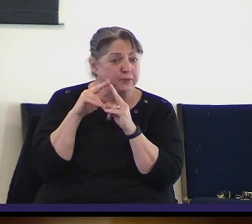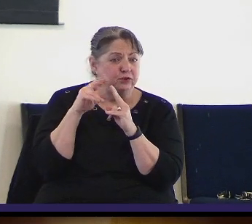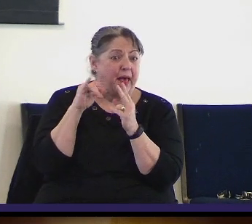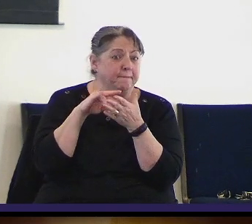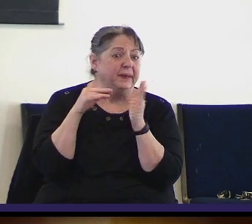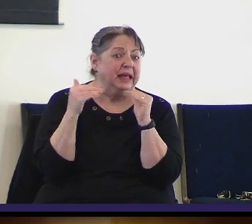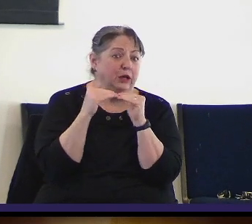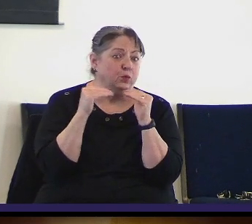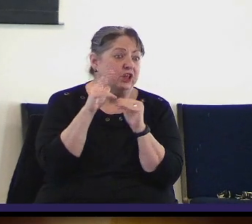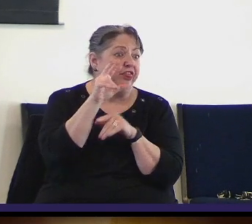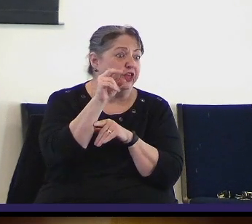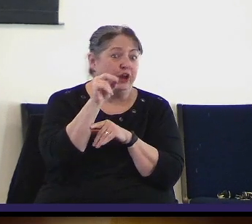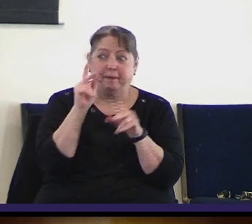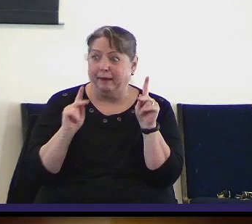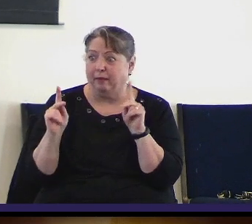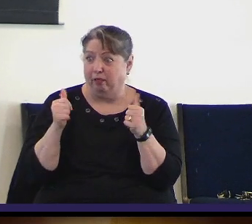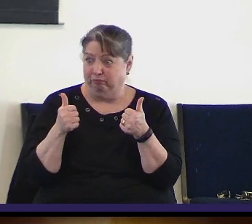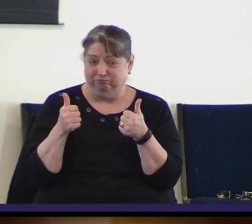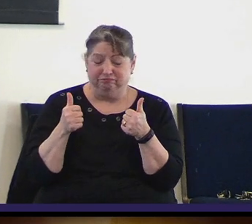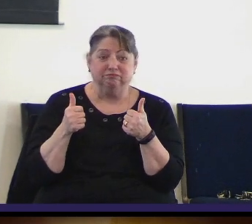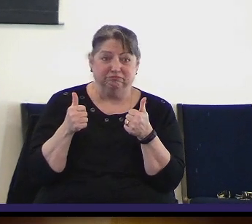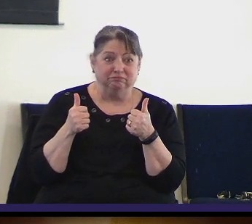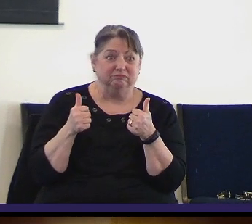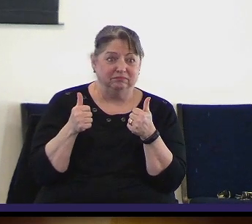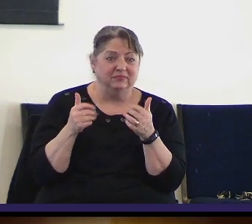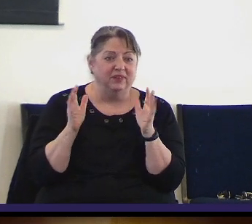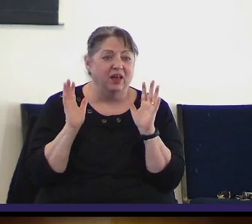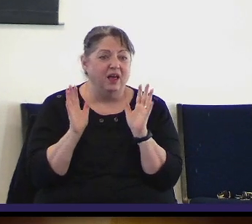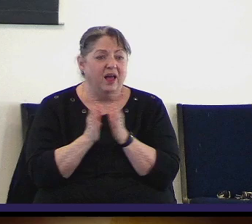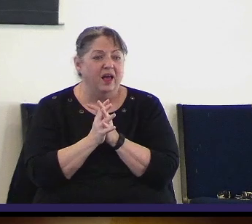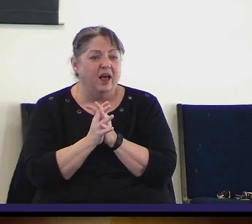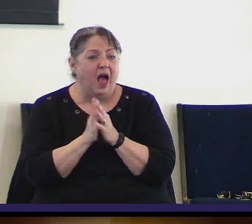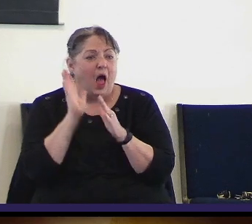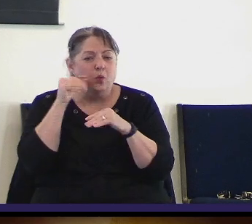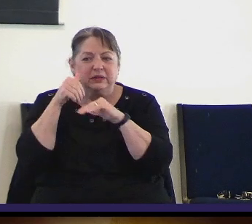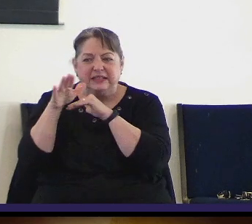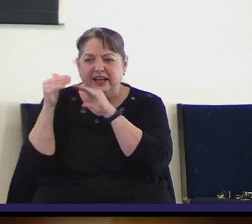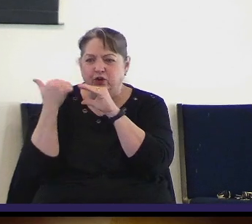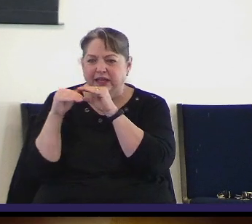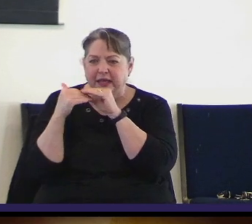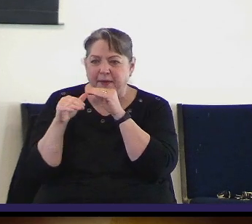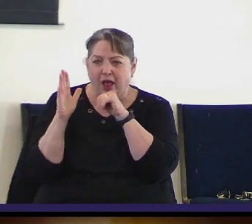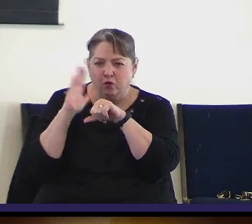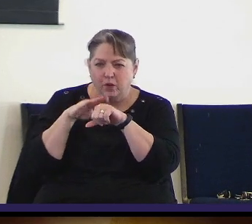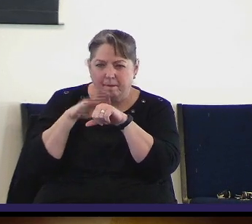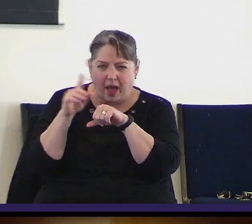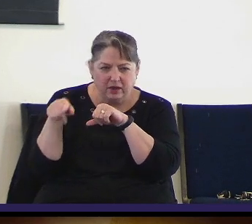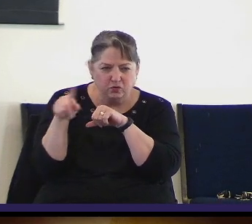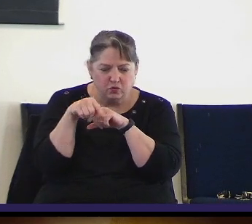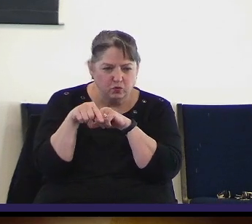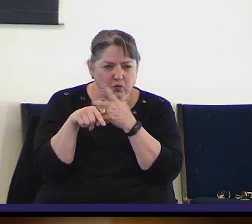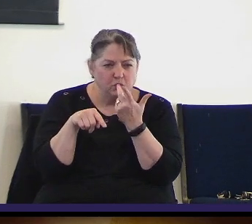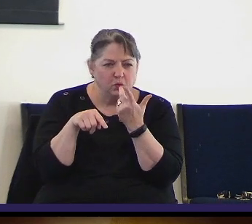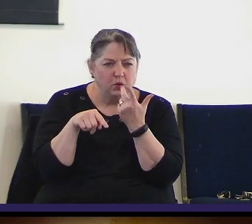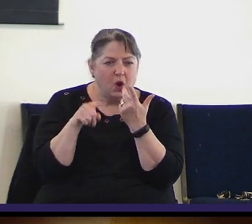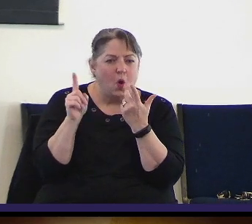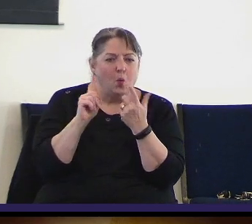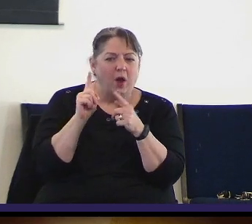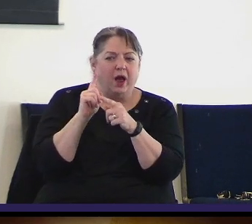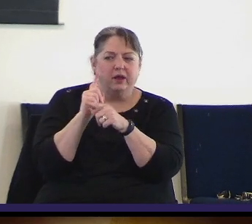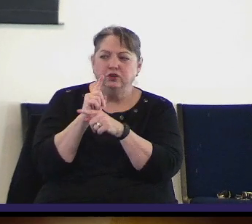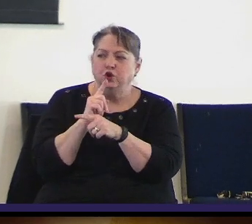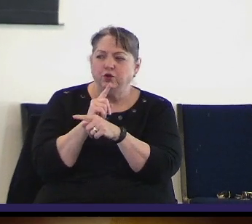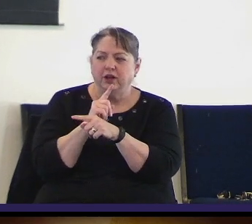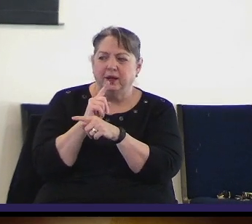couples. So praise God for that. So let's keep that in prayer. I will send you an email this week to remind you. It is in Columbia,